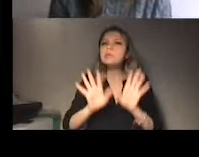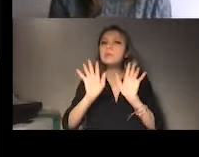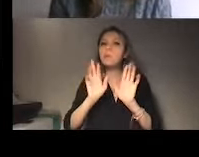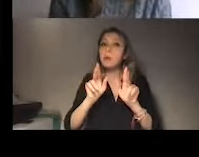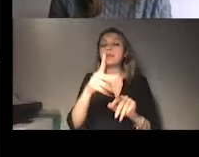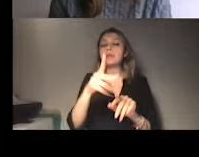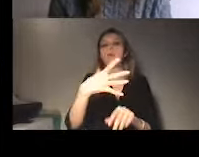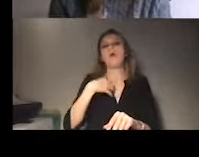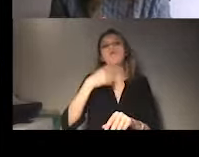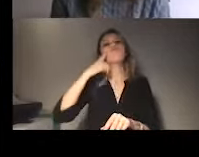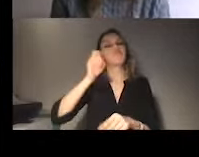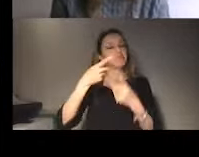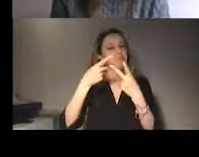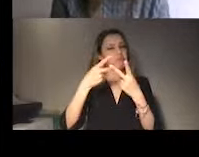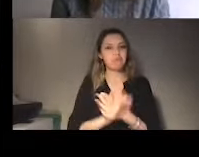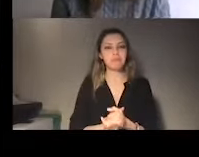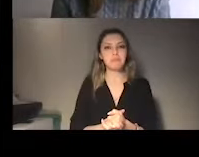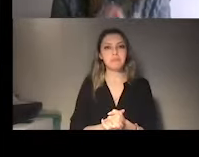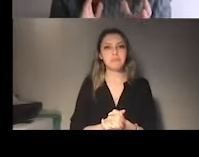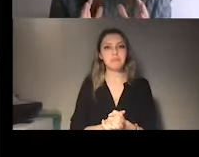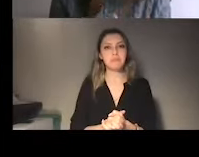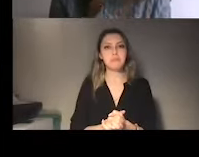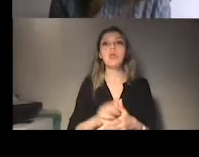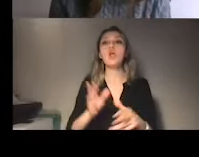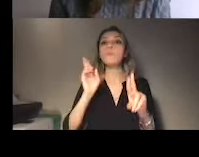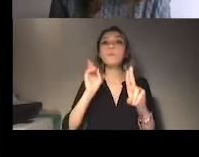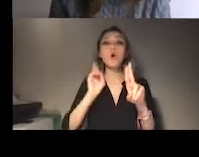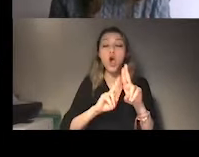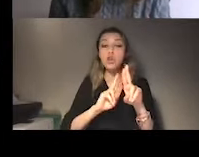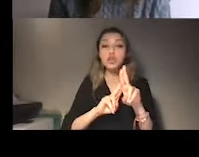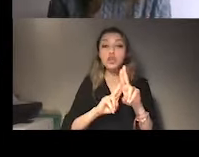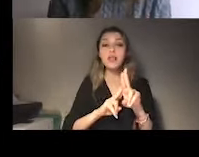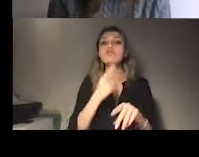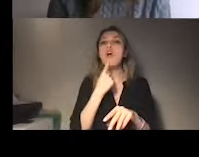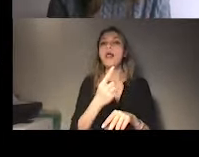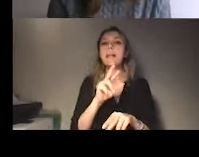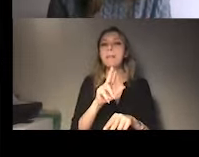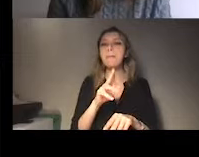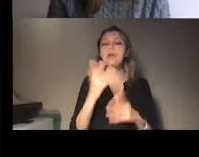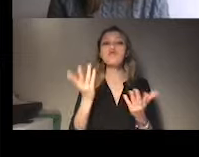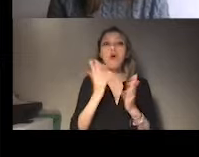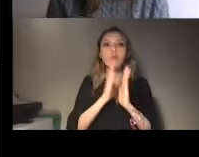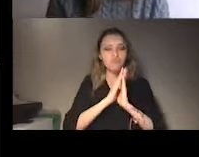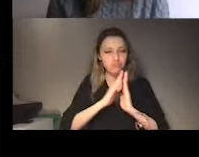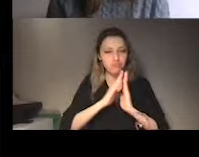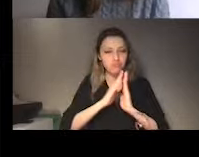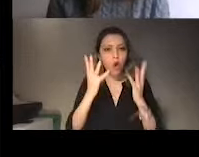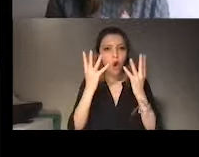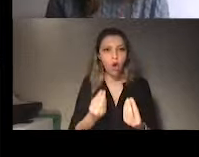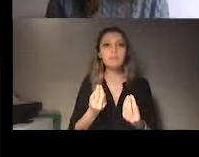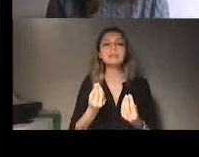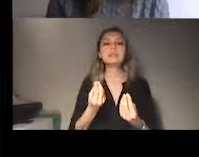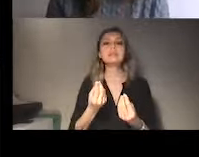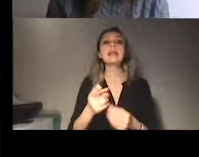representative and meaningful. Broad based meaning that not only